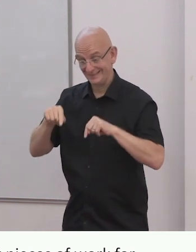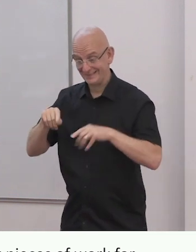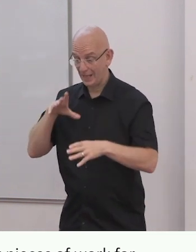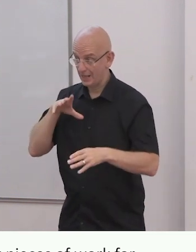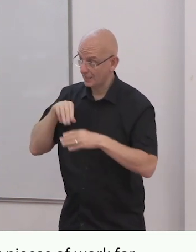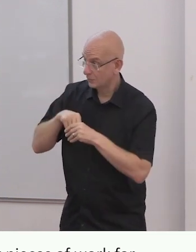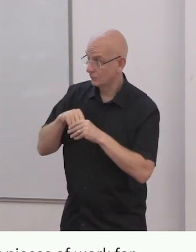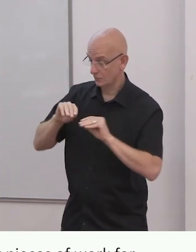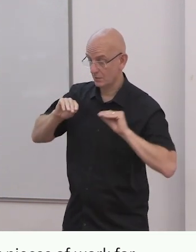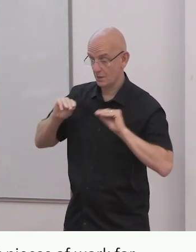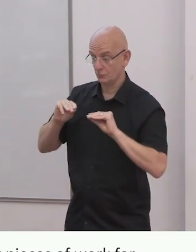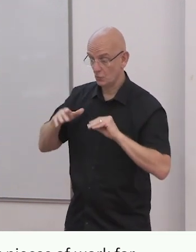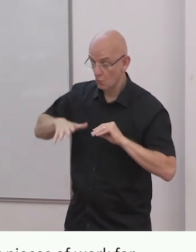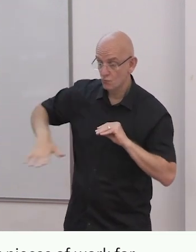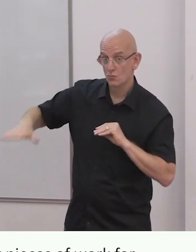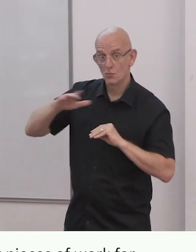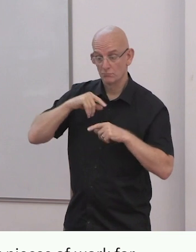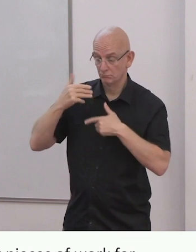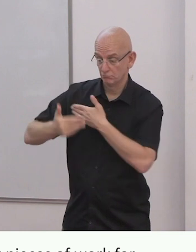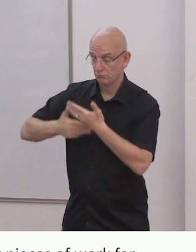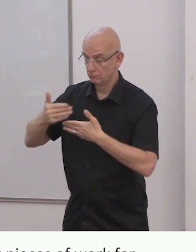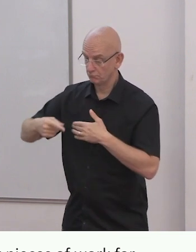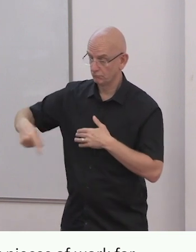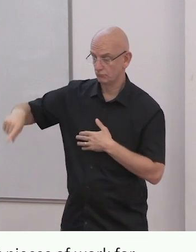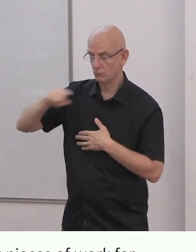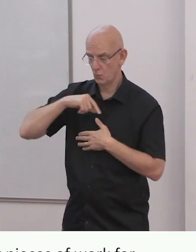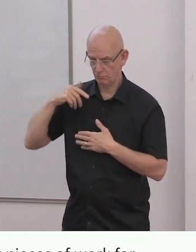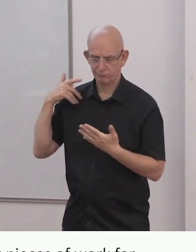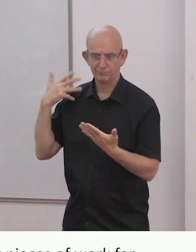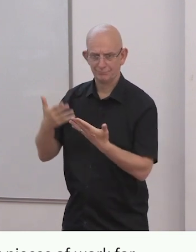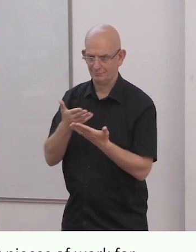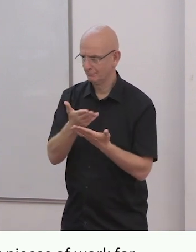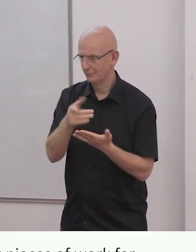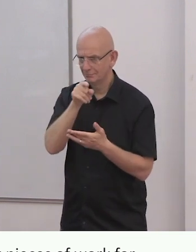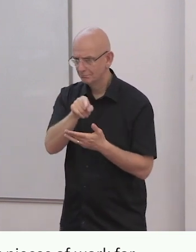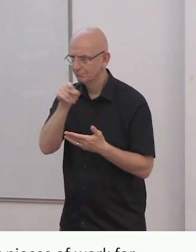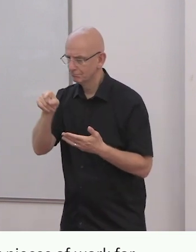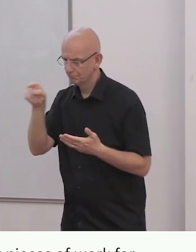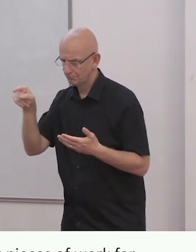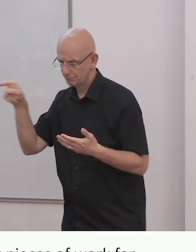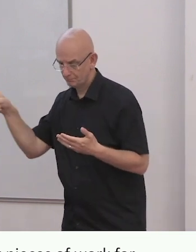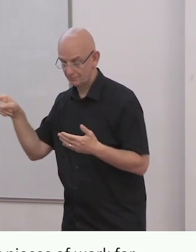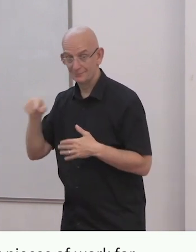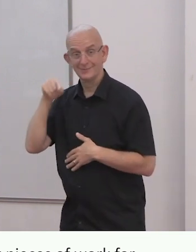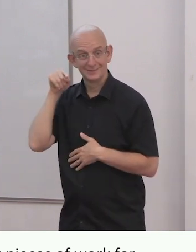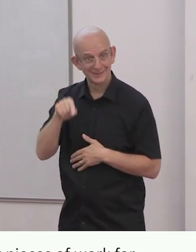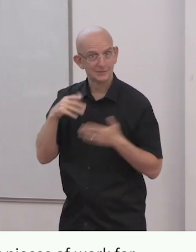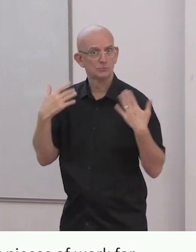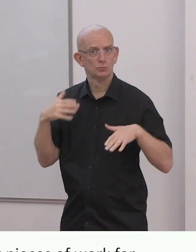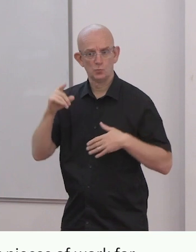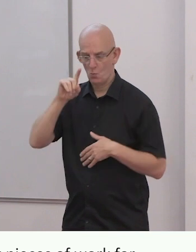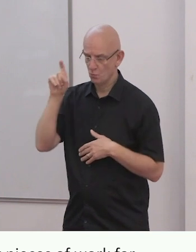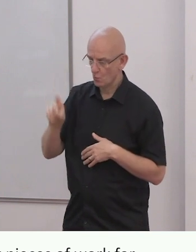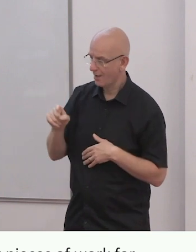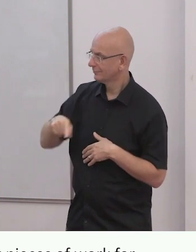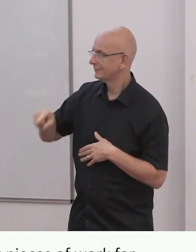one of the main reasons why Inclusion International came together 60 years ago, and it remains one